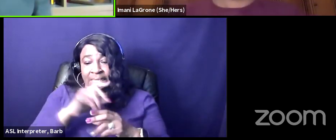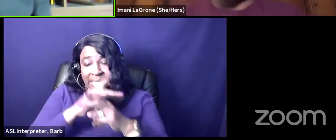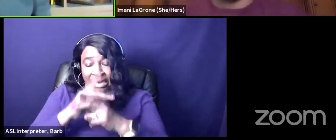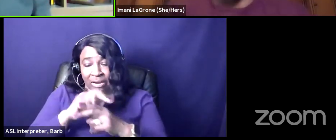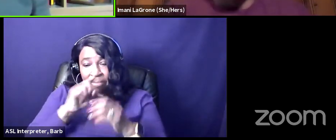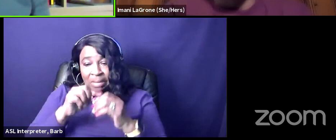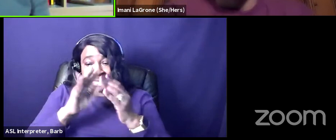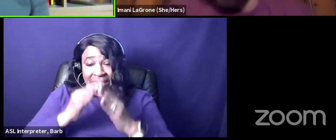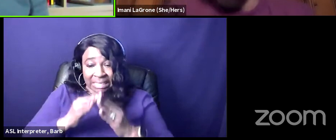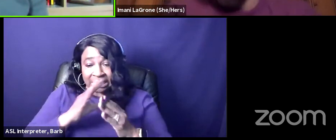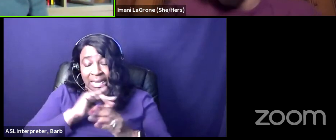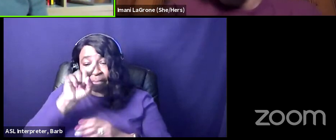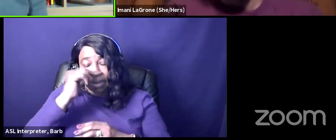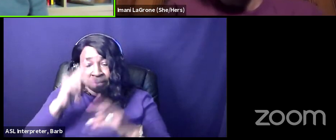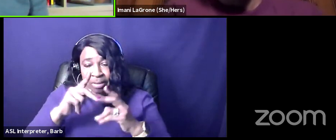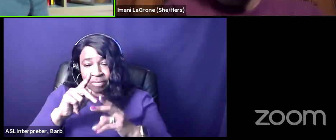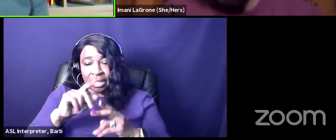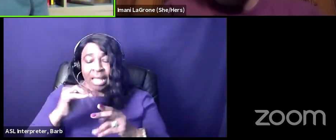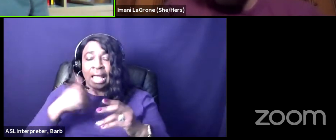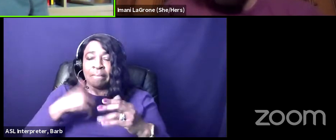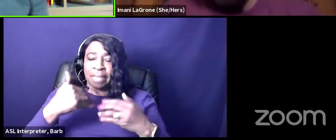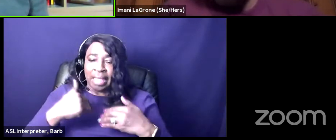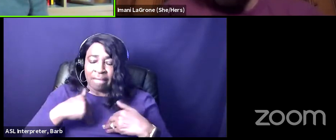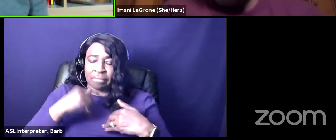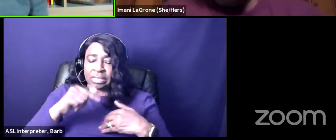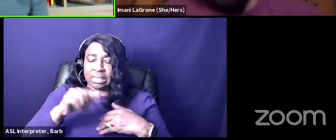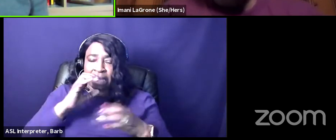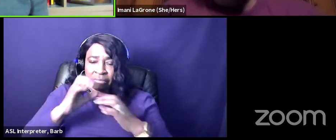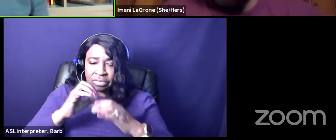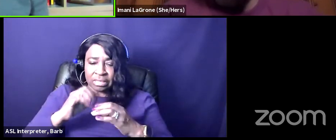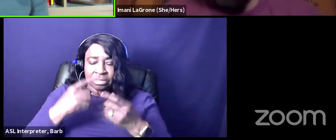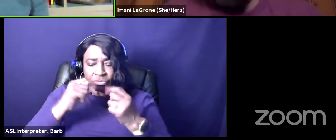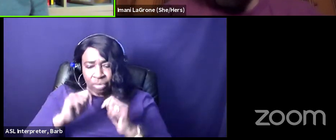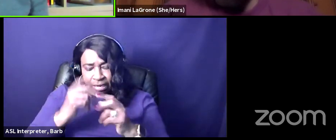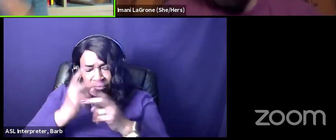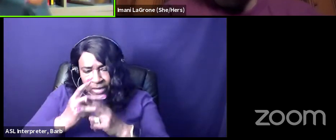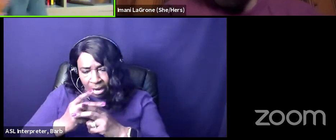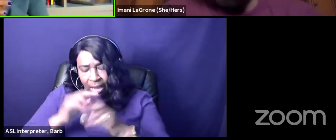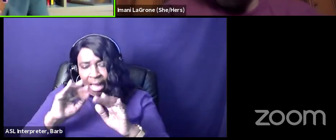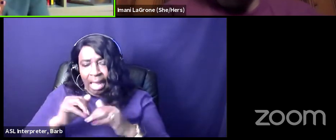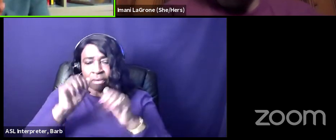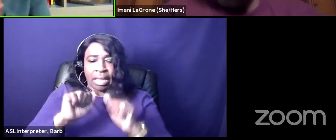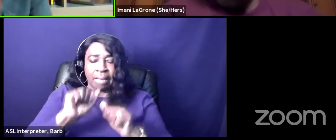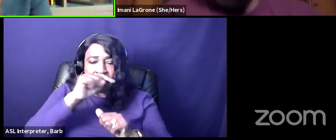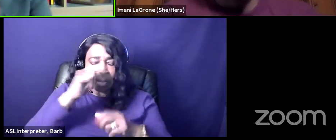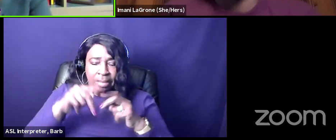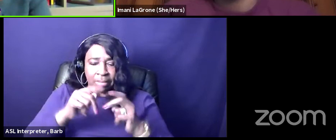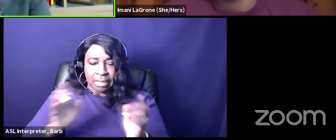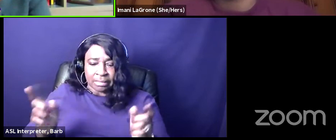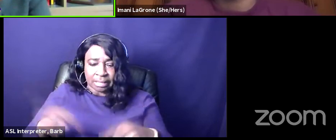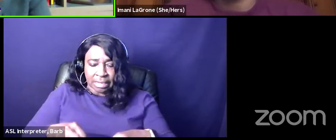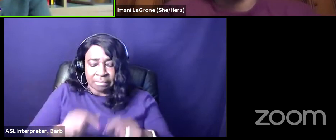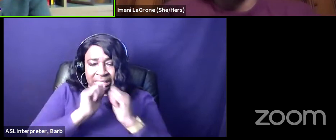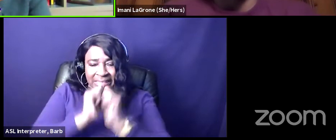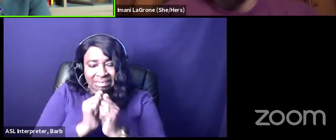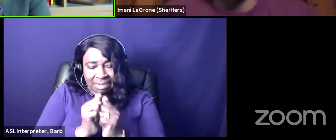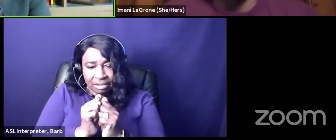so it's like i'm having this conversation trying to figure out how can black people come together even closer